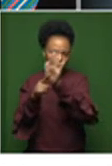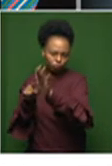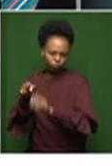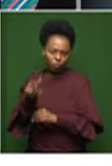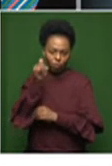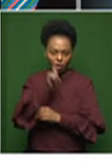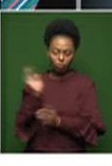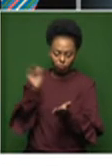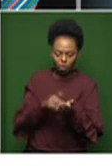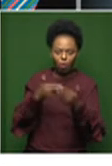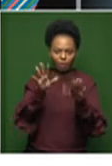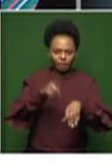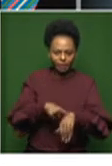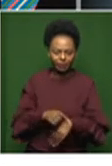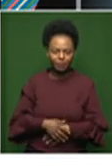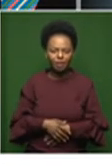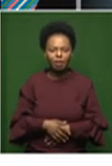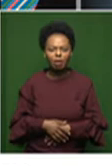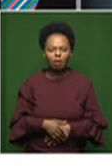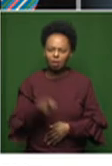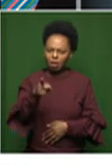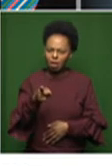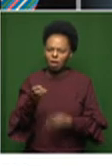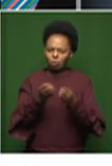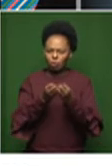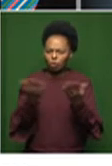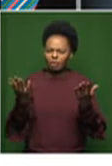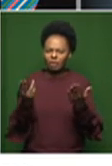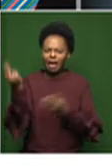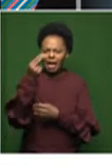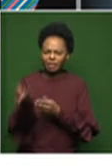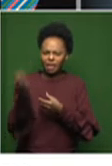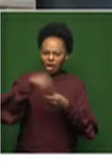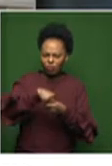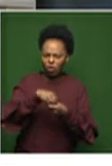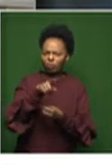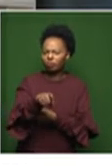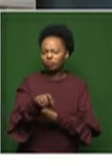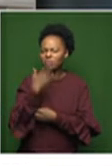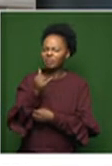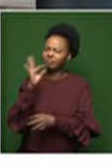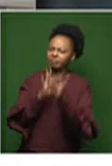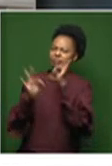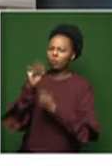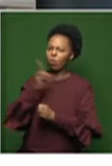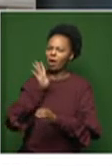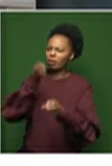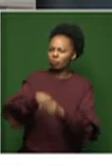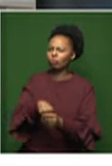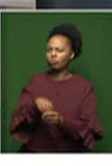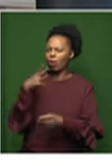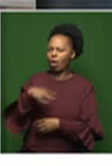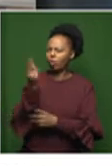times. And, Candice, you've included quite a number of artists. Talk to us about these artists and why the inclusion of them.